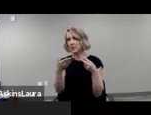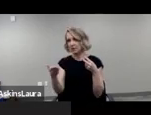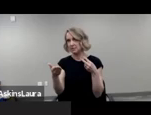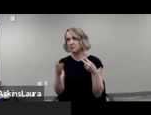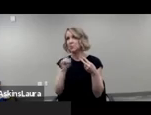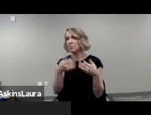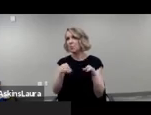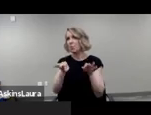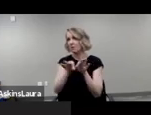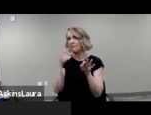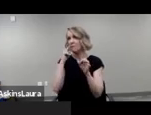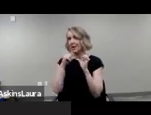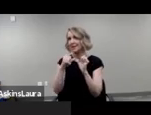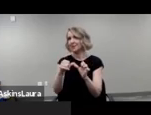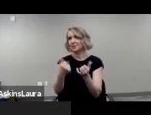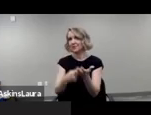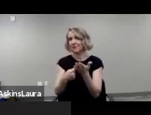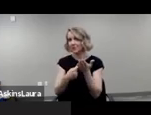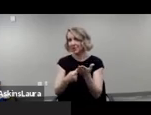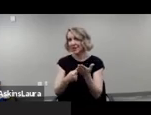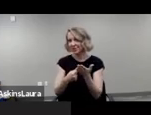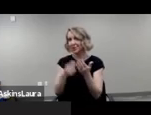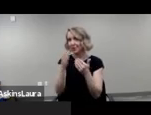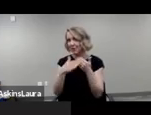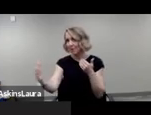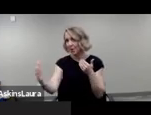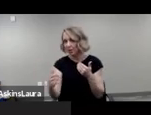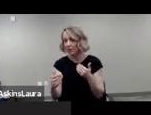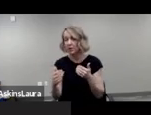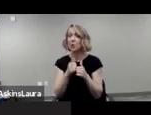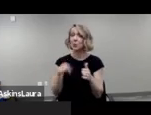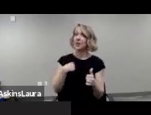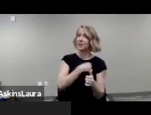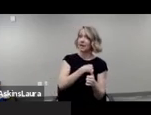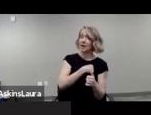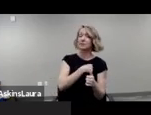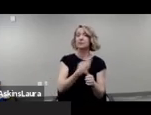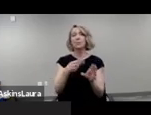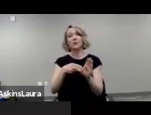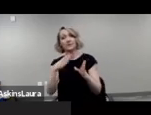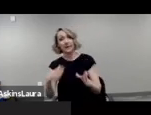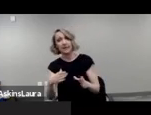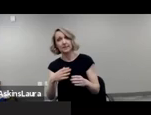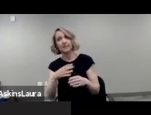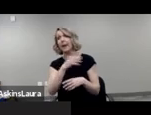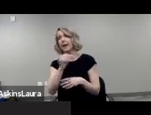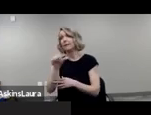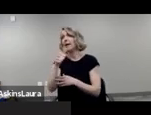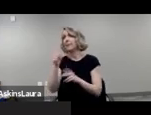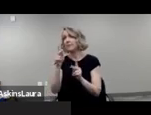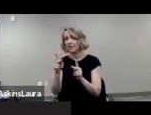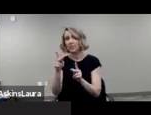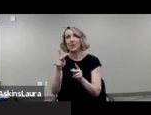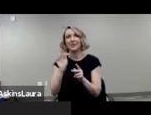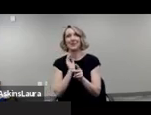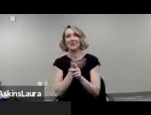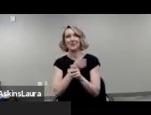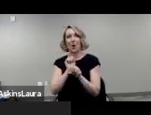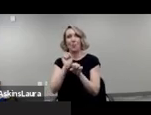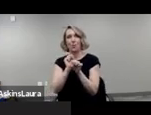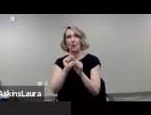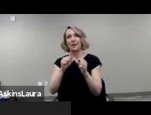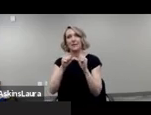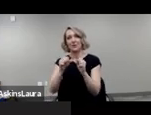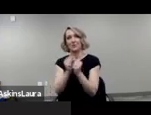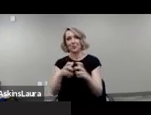continuing this conversation after today among us and participants and as the work continues to grow as we hope uh it